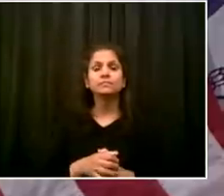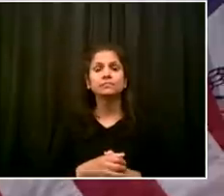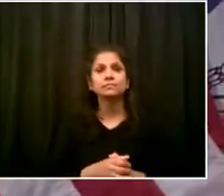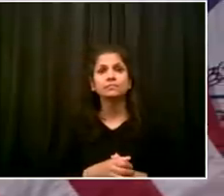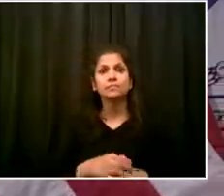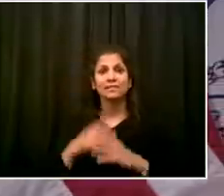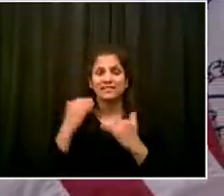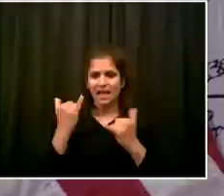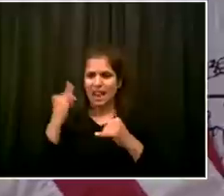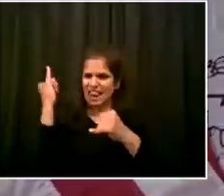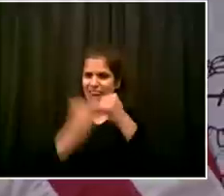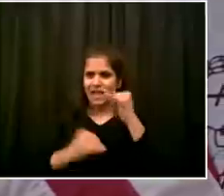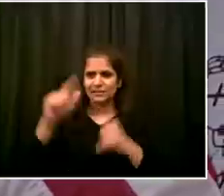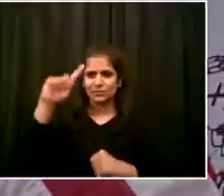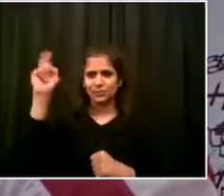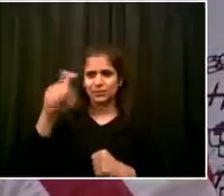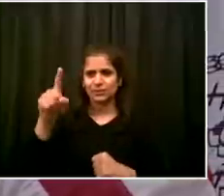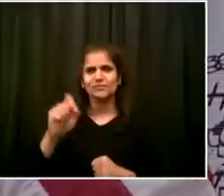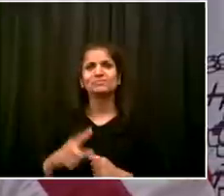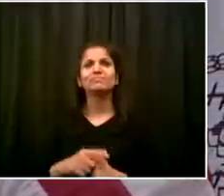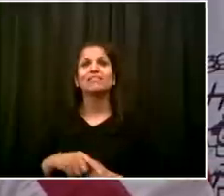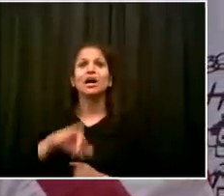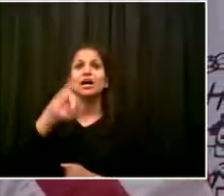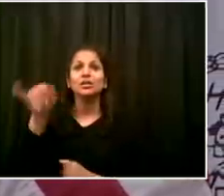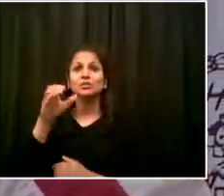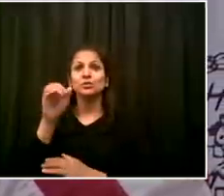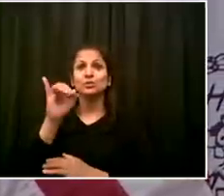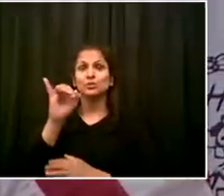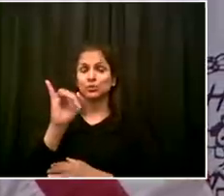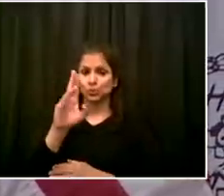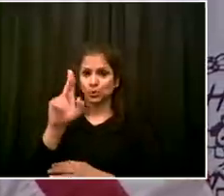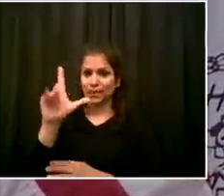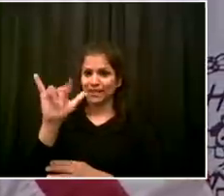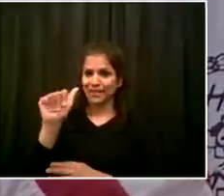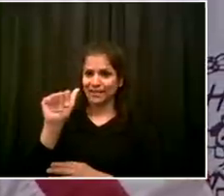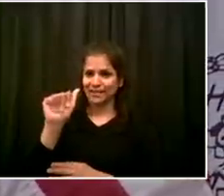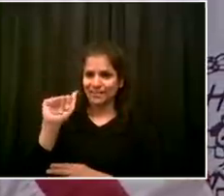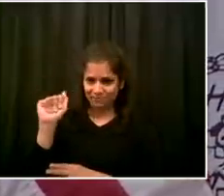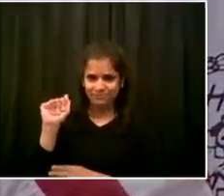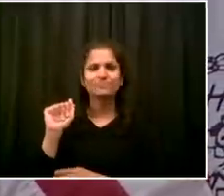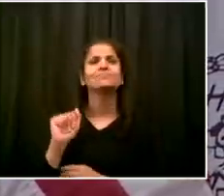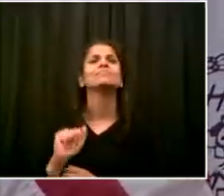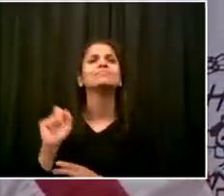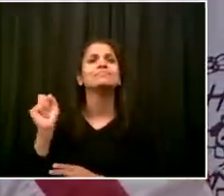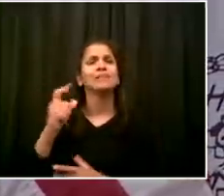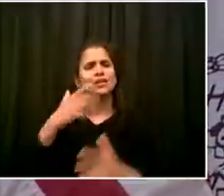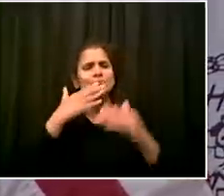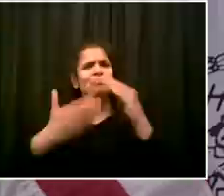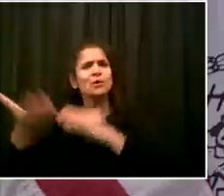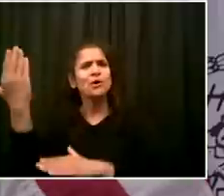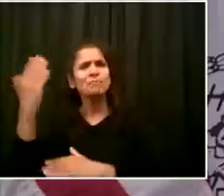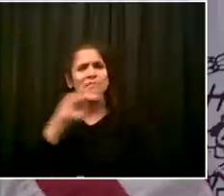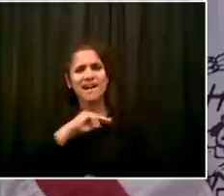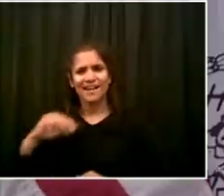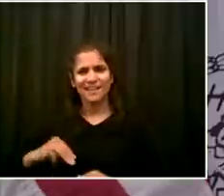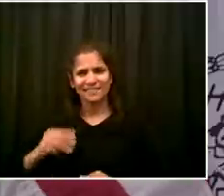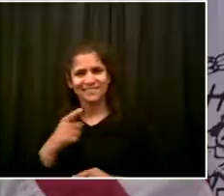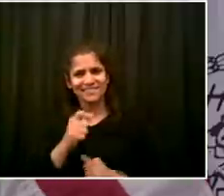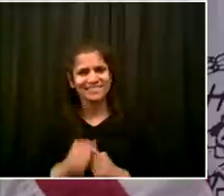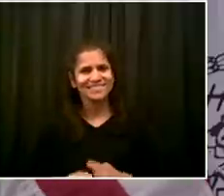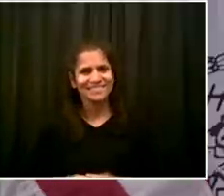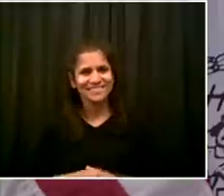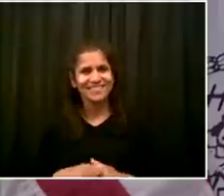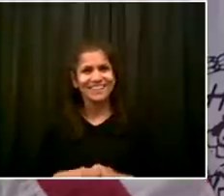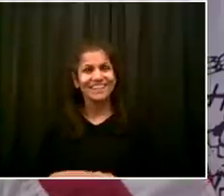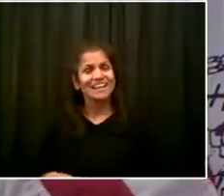Hey, good morning, Mr. Mayor. And thank you for the recognition. I appreciate that. And for reading the lovely poem from Sylvia